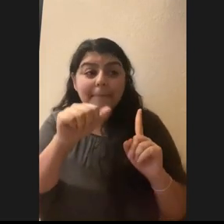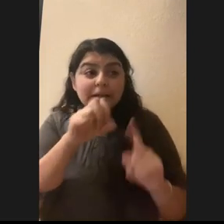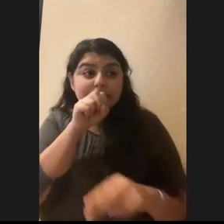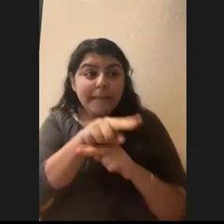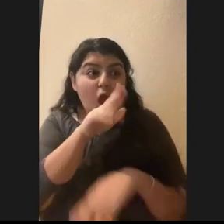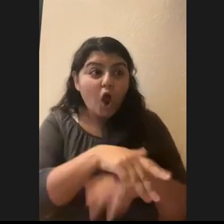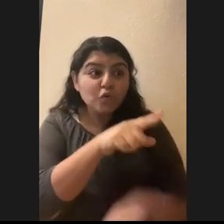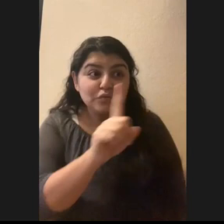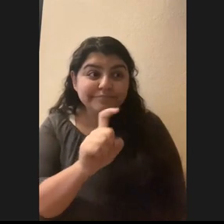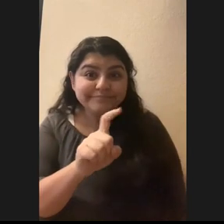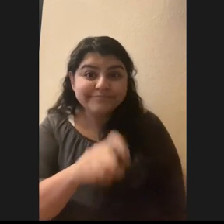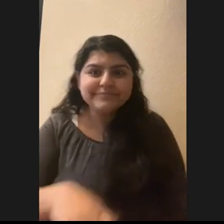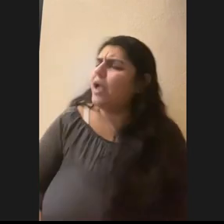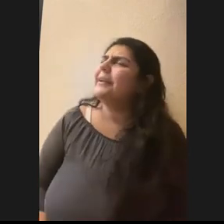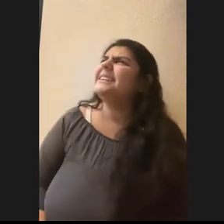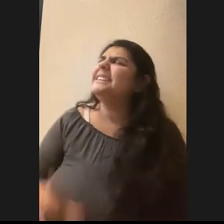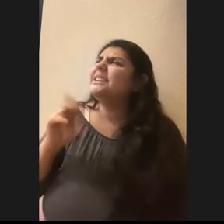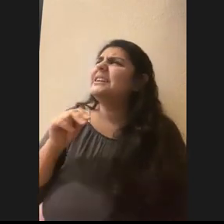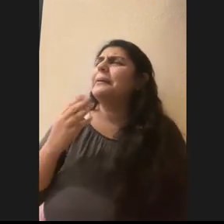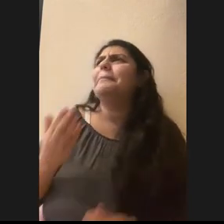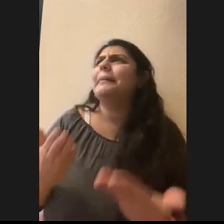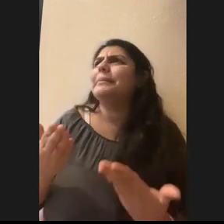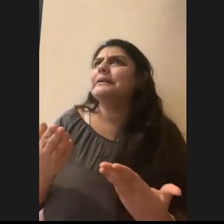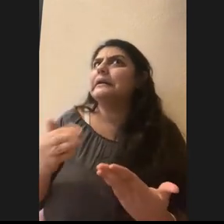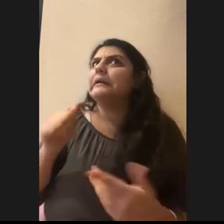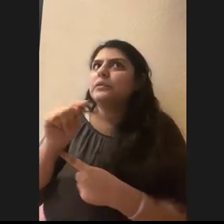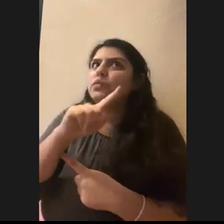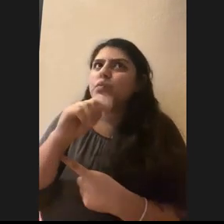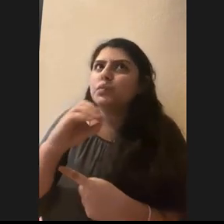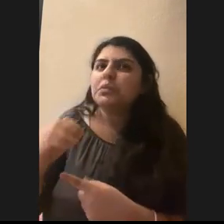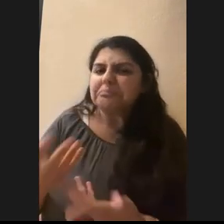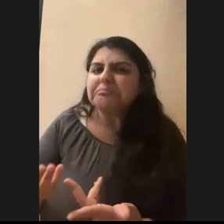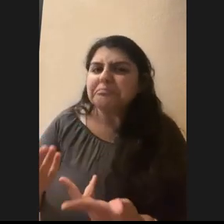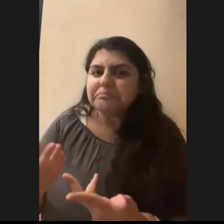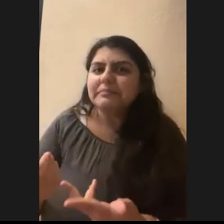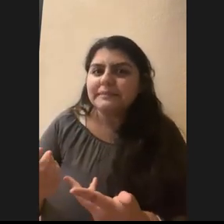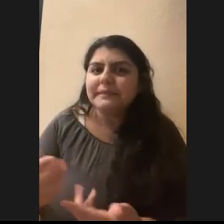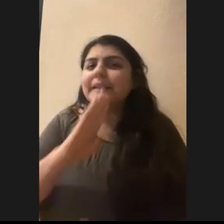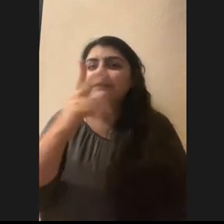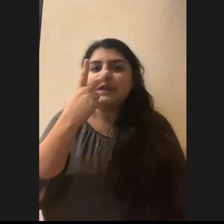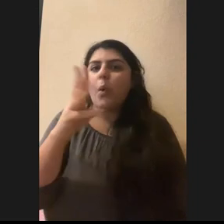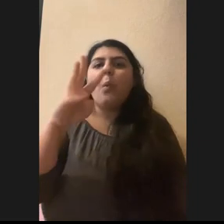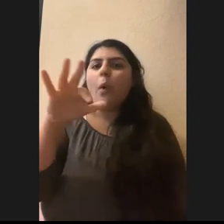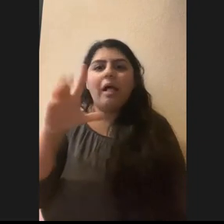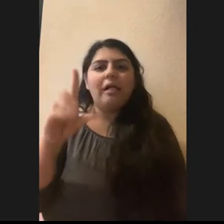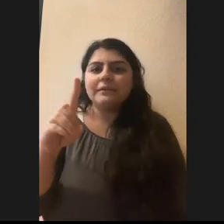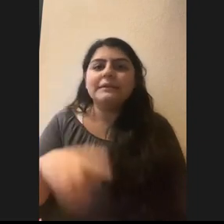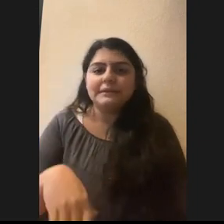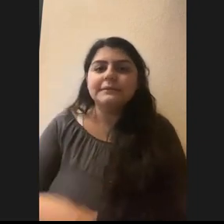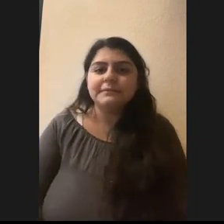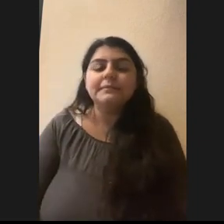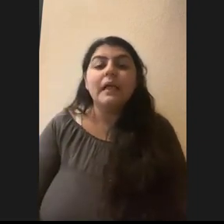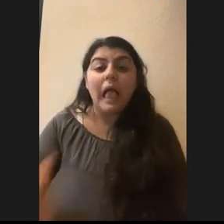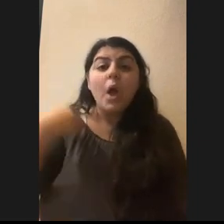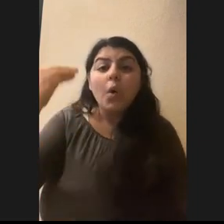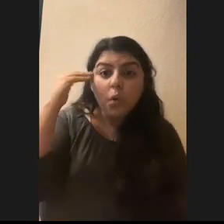No. Uh, well maybe at like a zoo, but I haven't seen them in the wild. Um, I know there are some